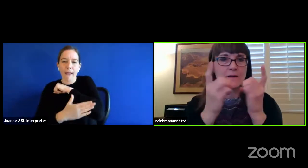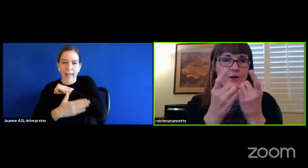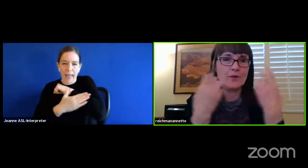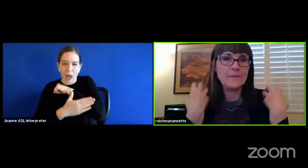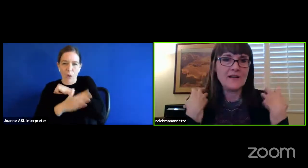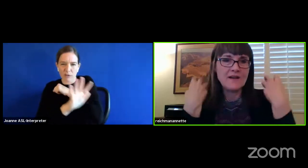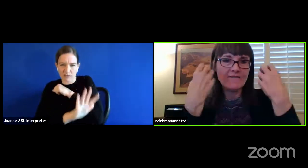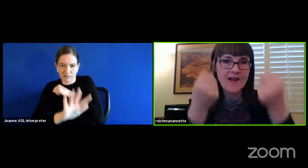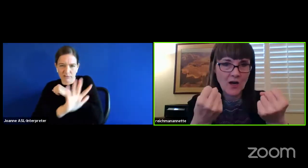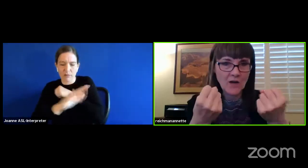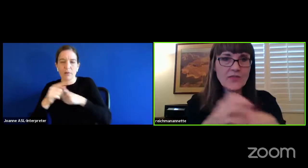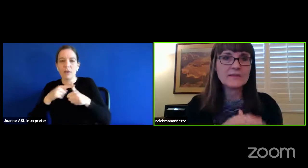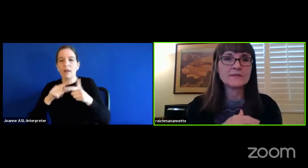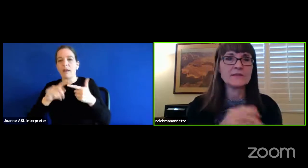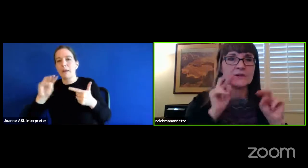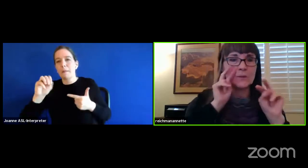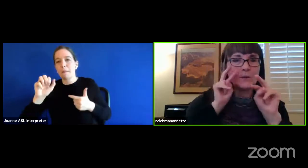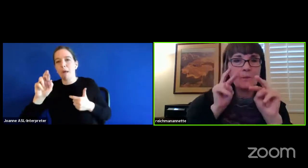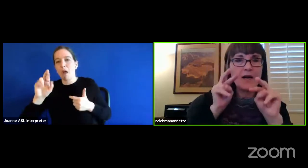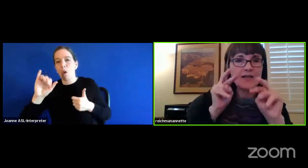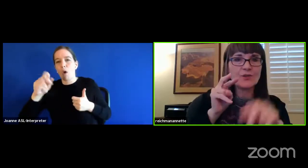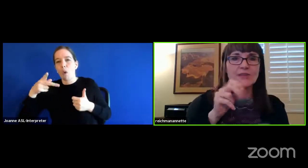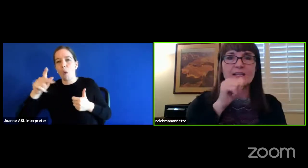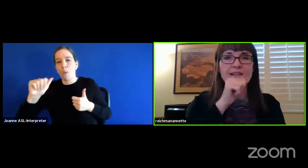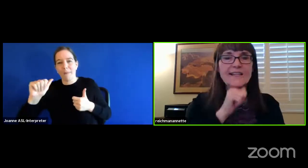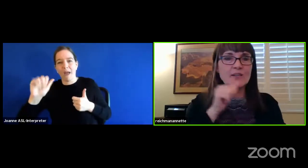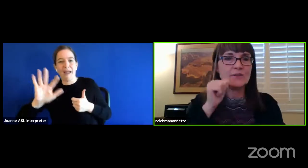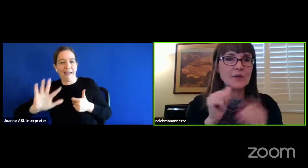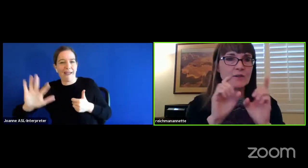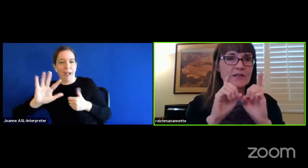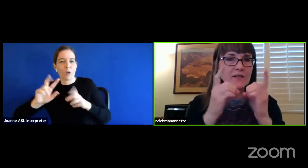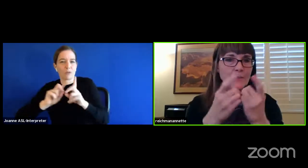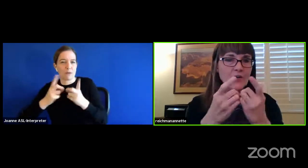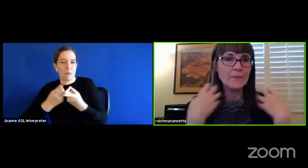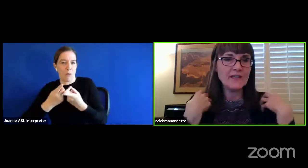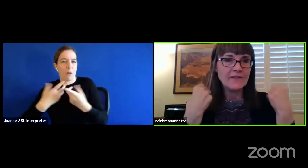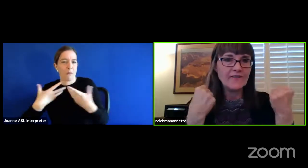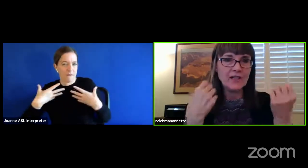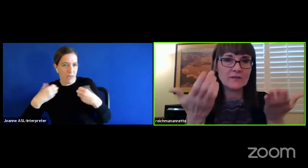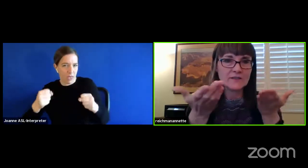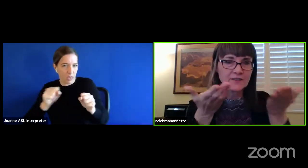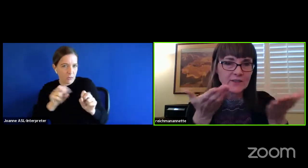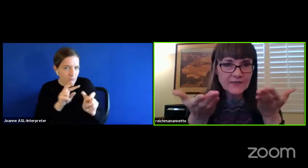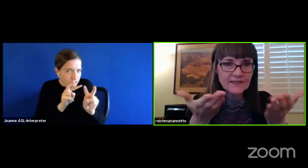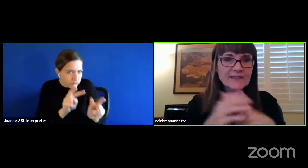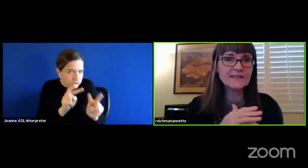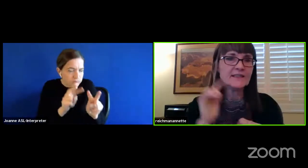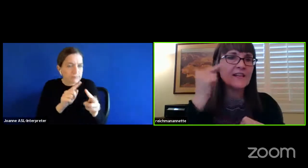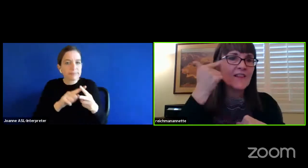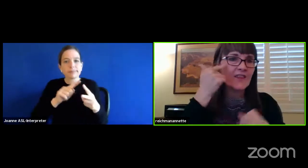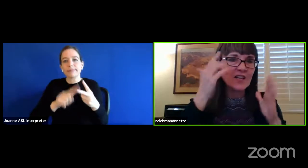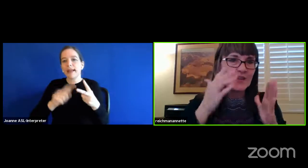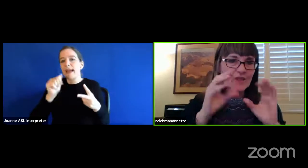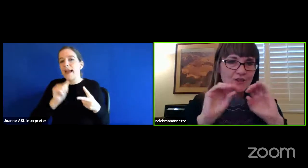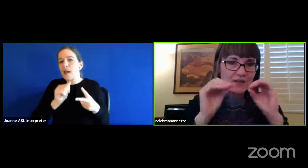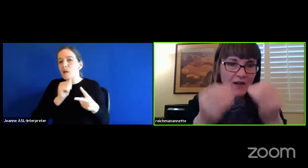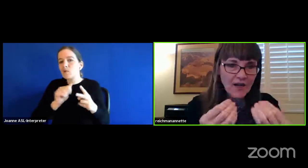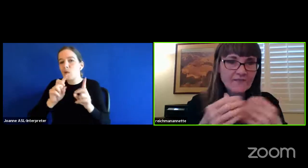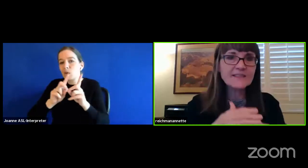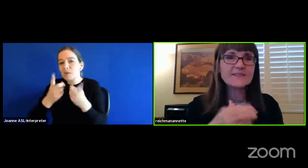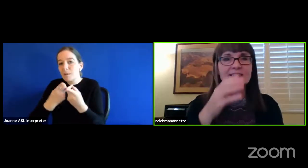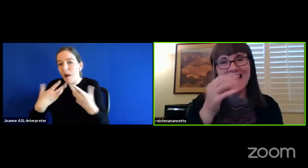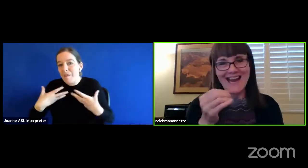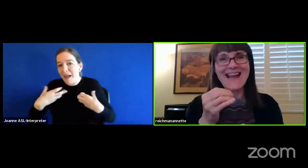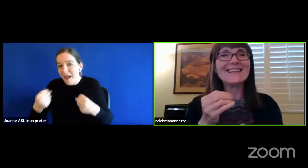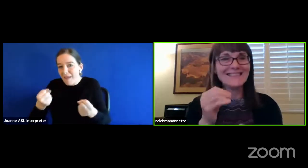Department of Health. We're monitoring the Arizona Department of Health Services, the governor's